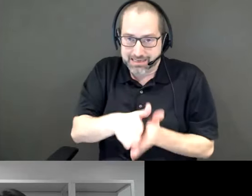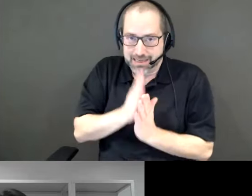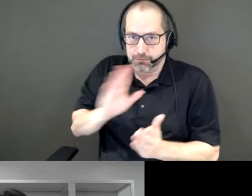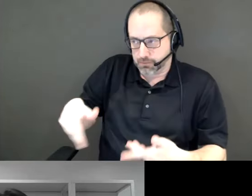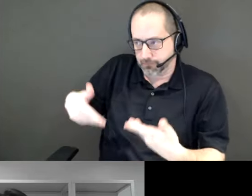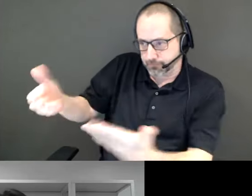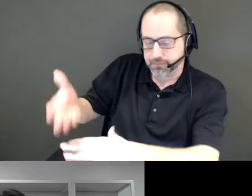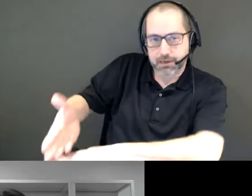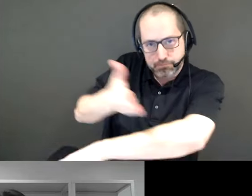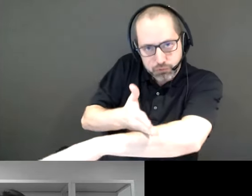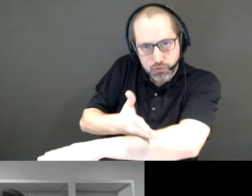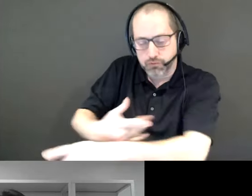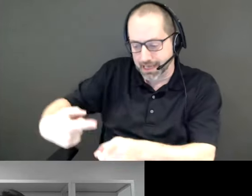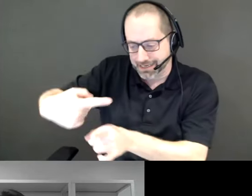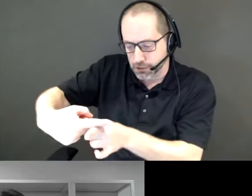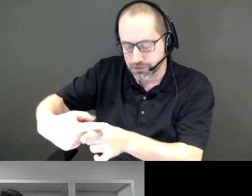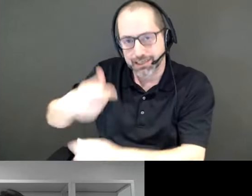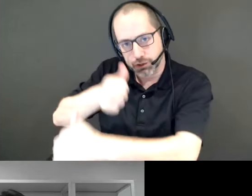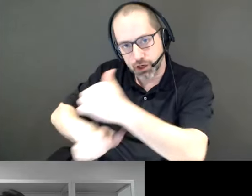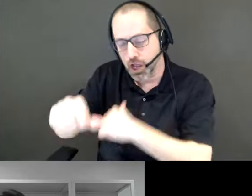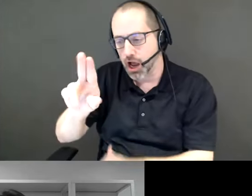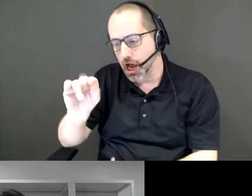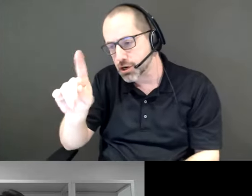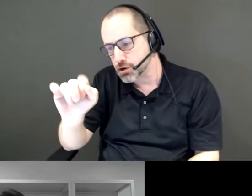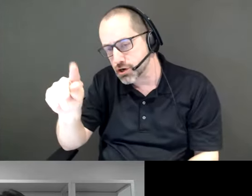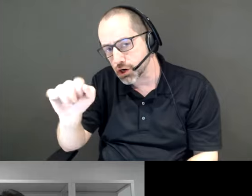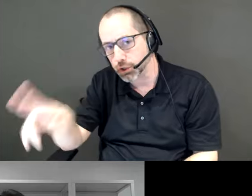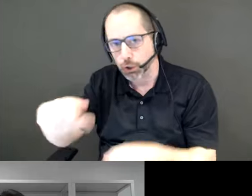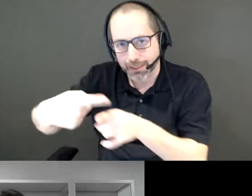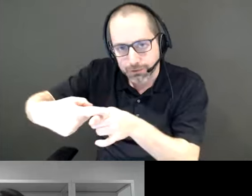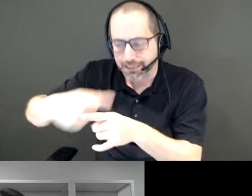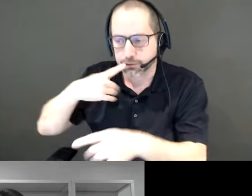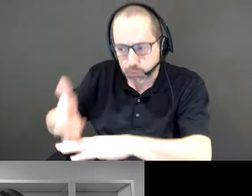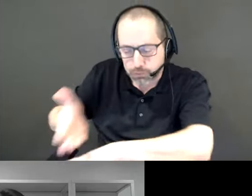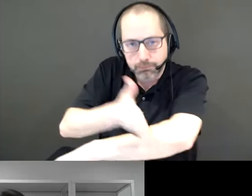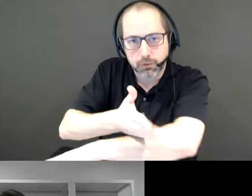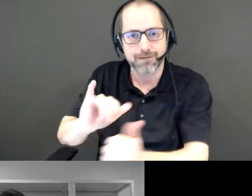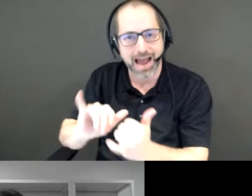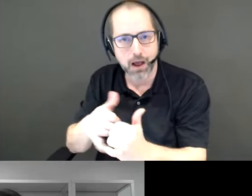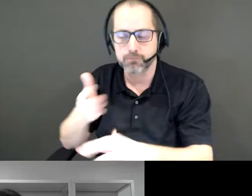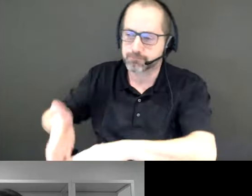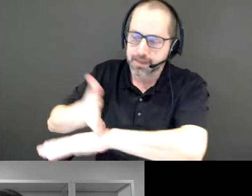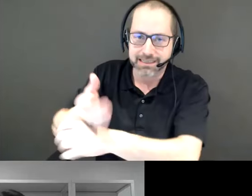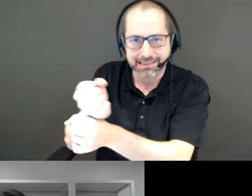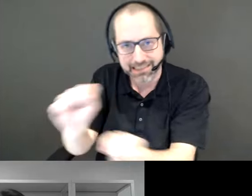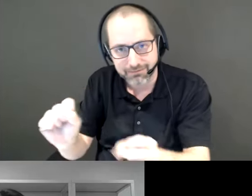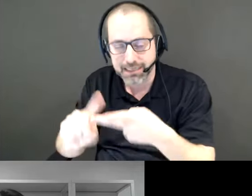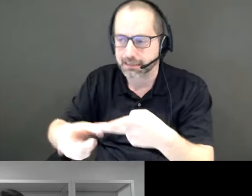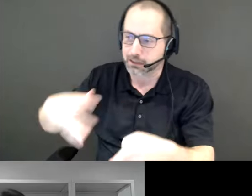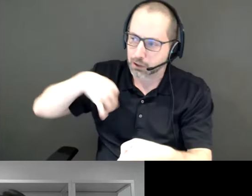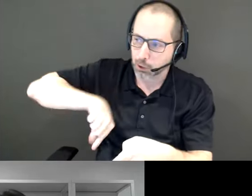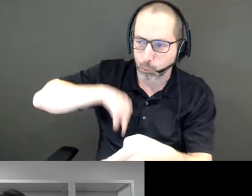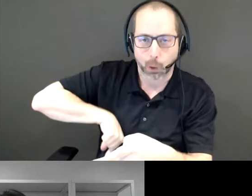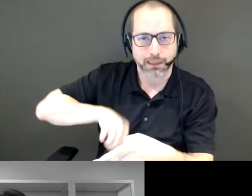Gardner intersections and to bring forward ideas about how we can enhance safety, enhance the quality of the